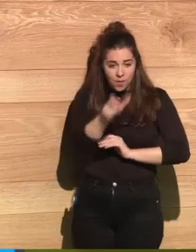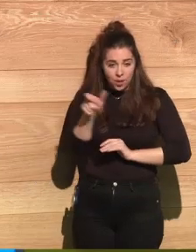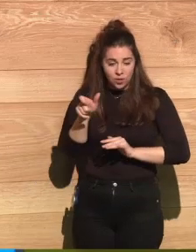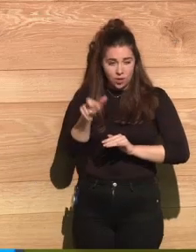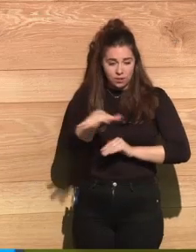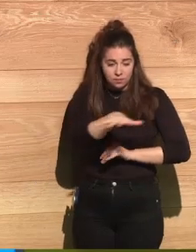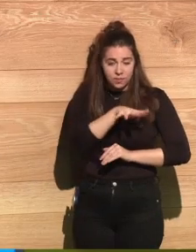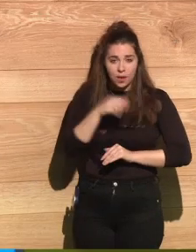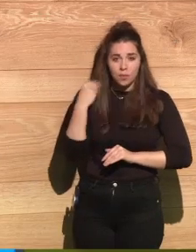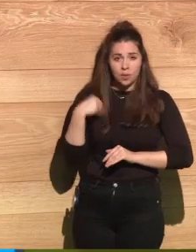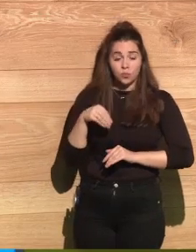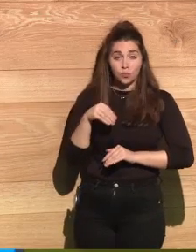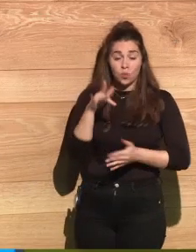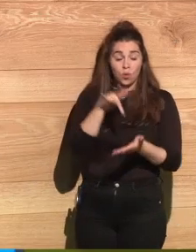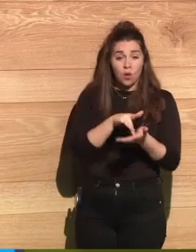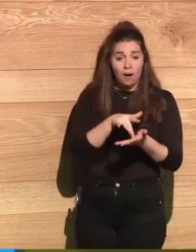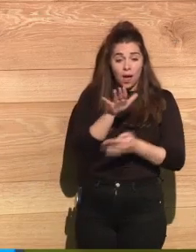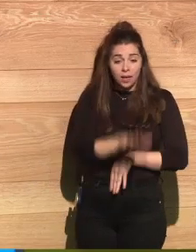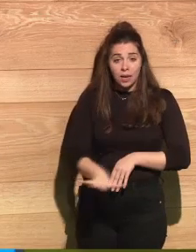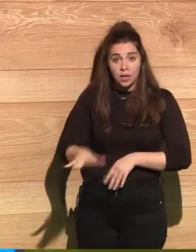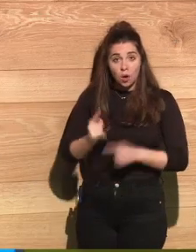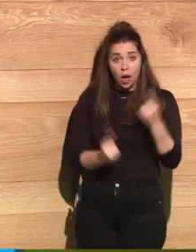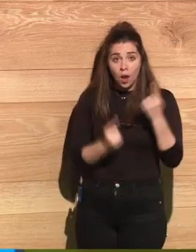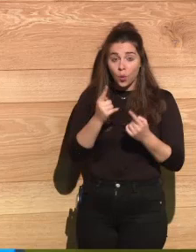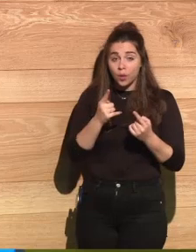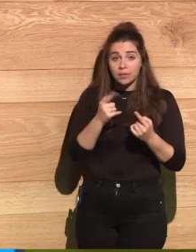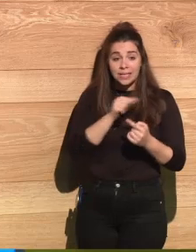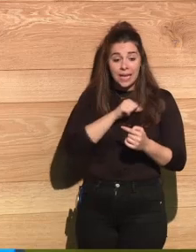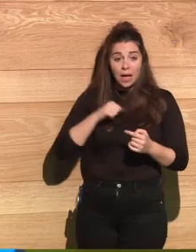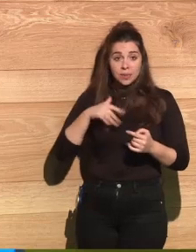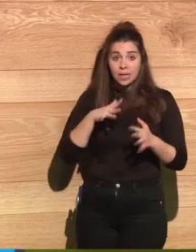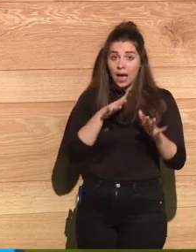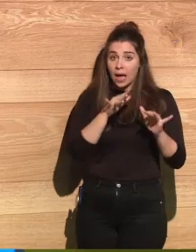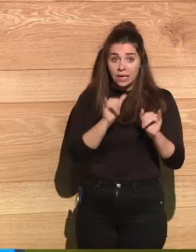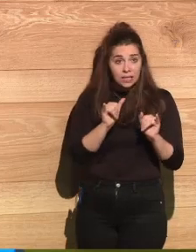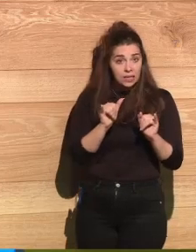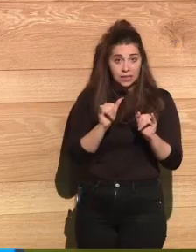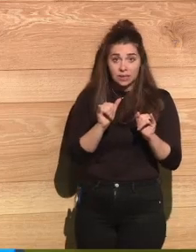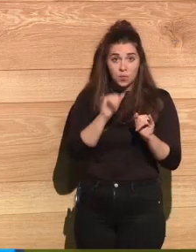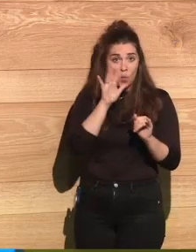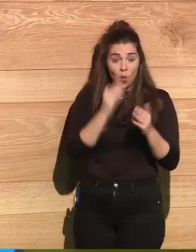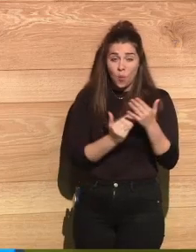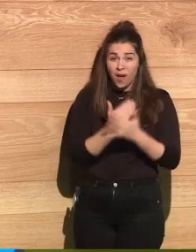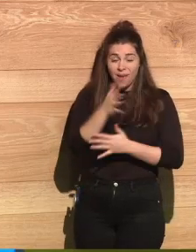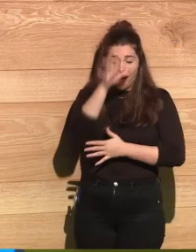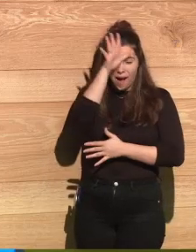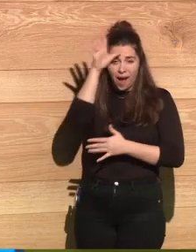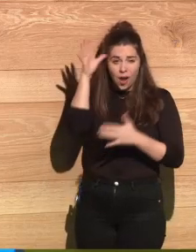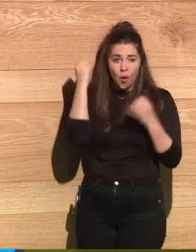just a bare back on the hot summer morning. And they simply